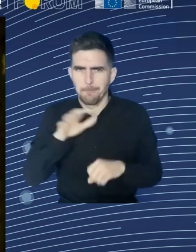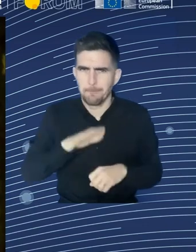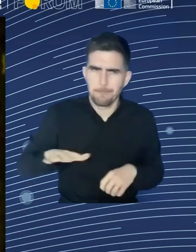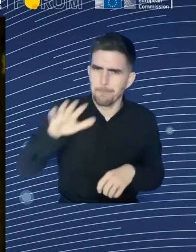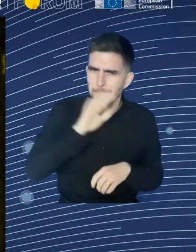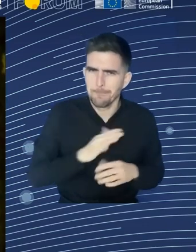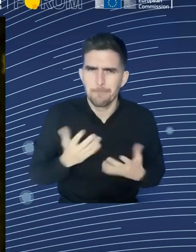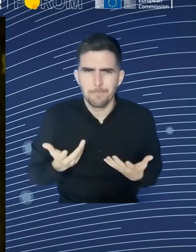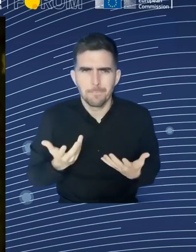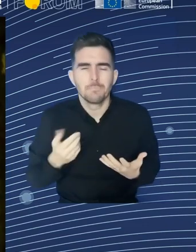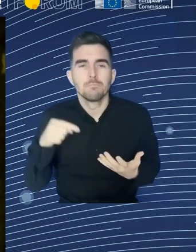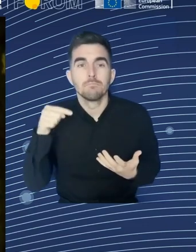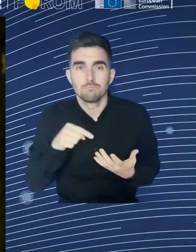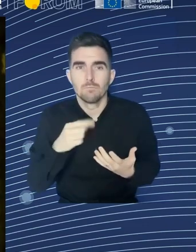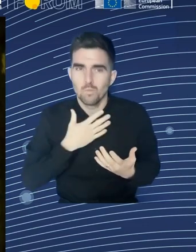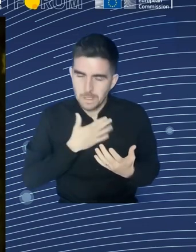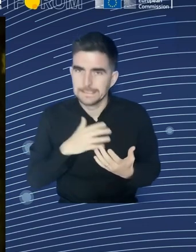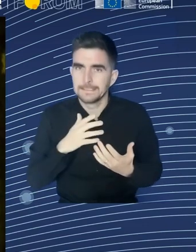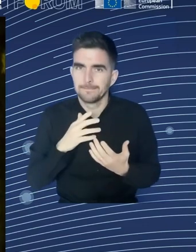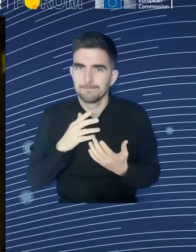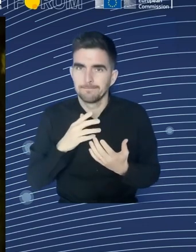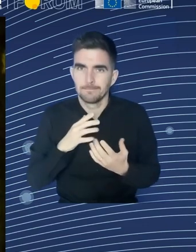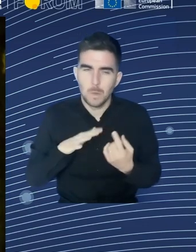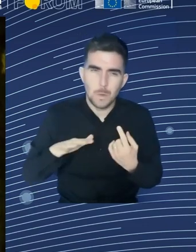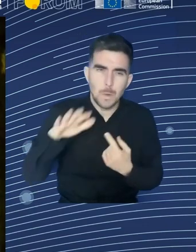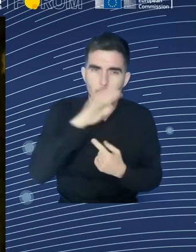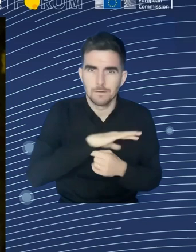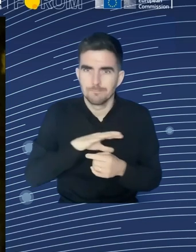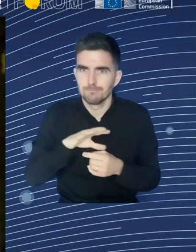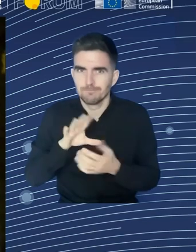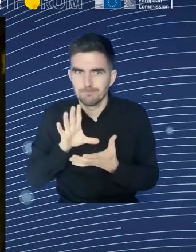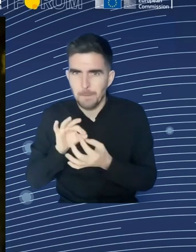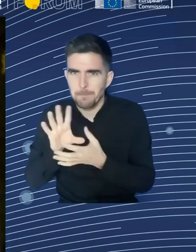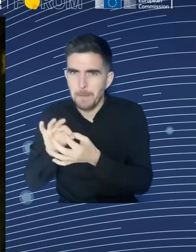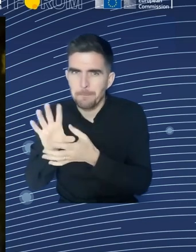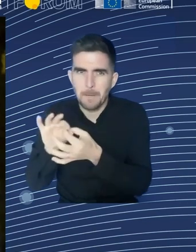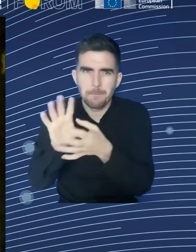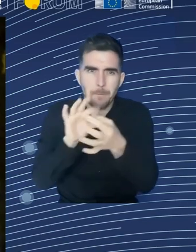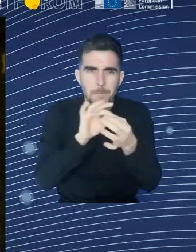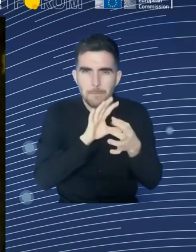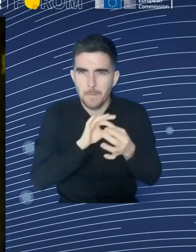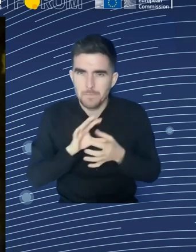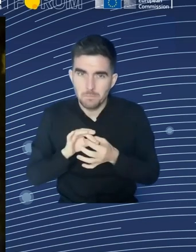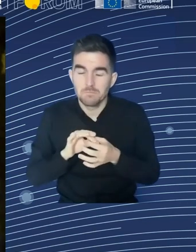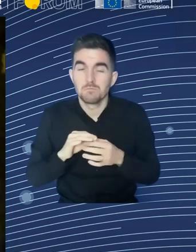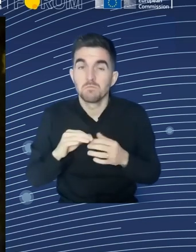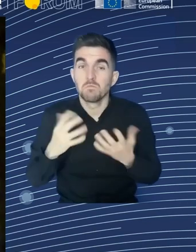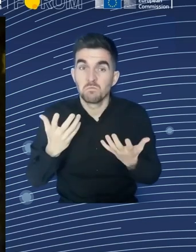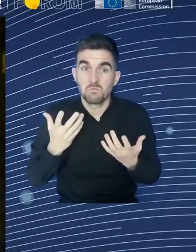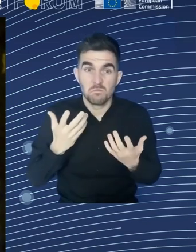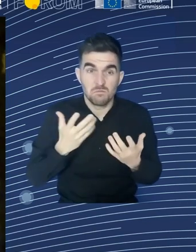because they are very important and they should be supported and provided with proper tools